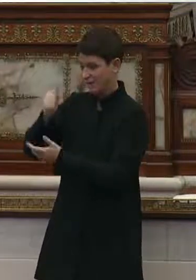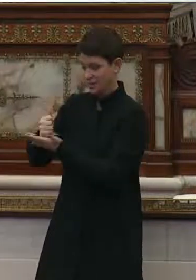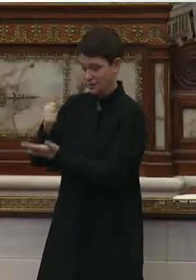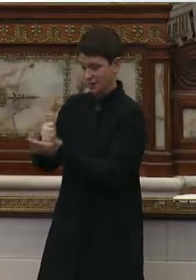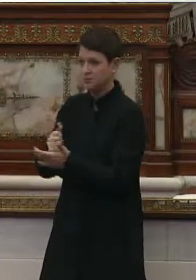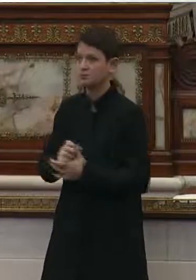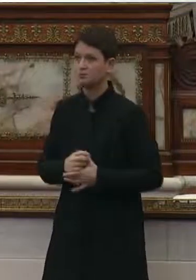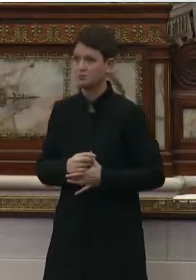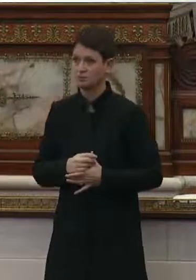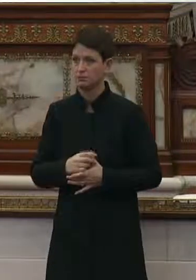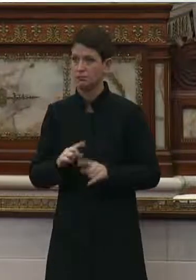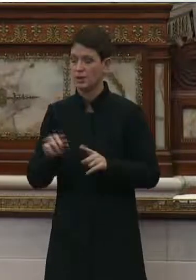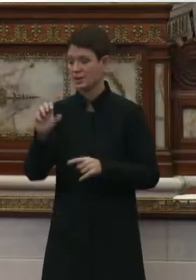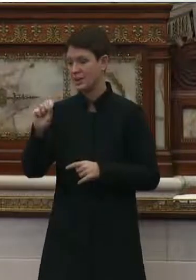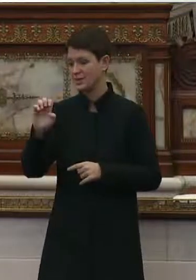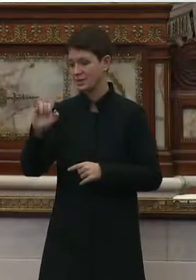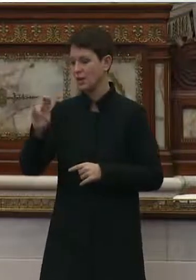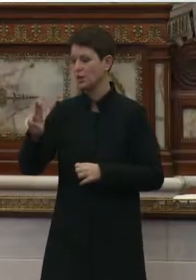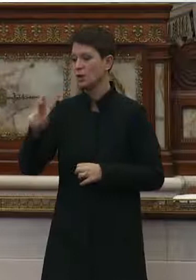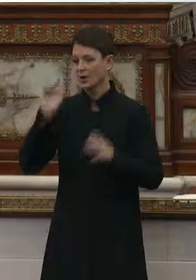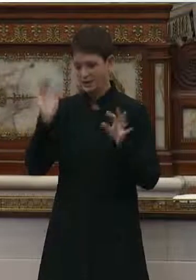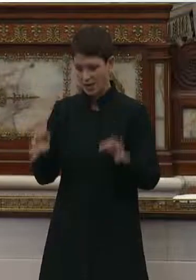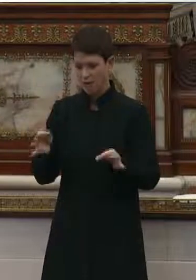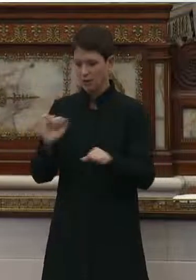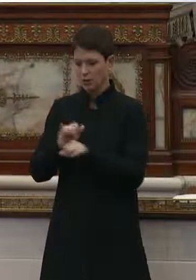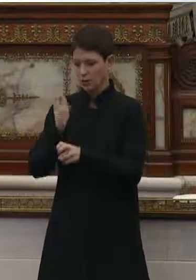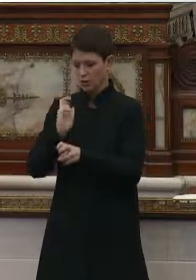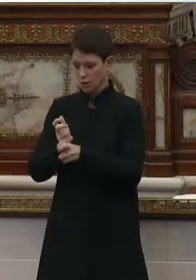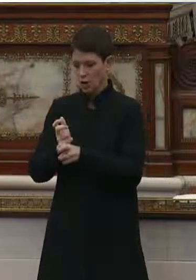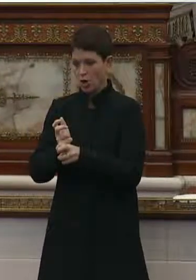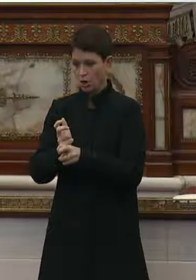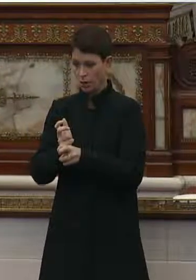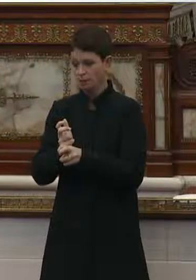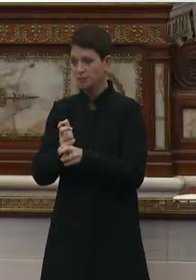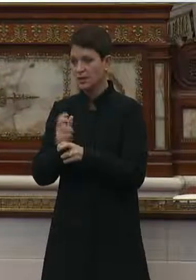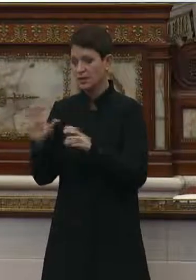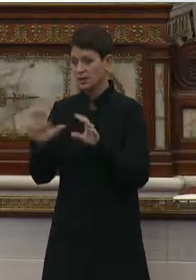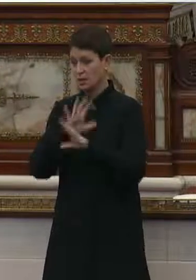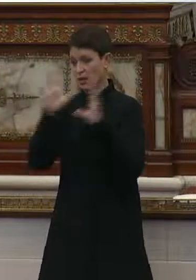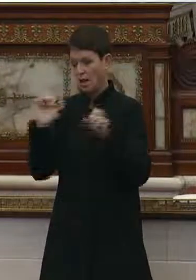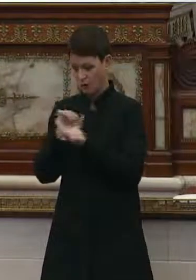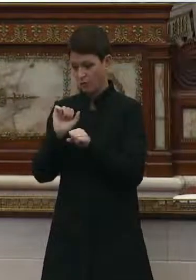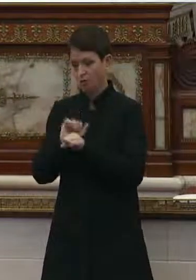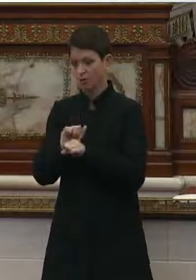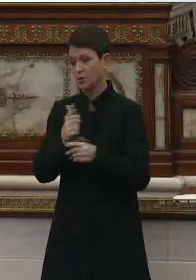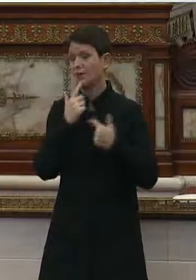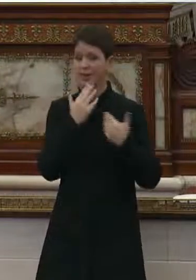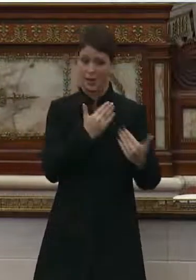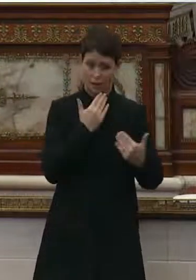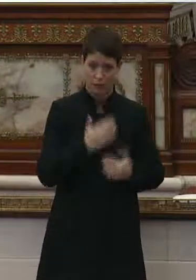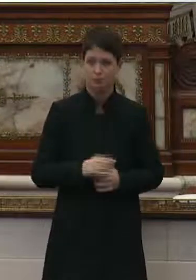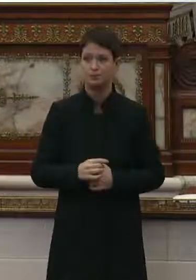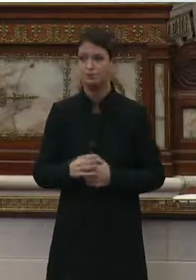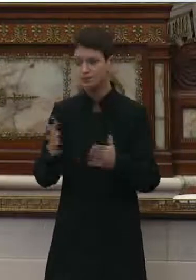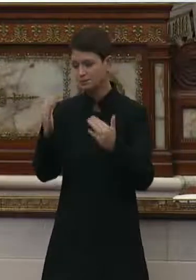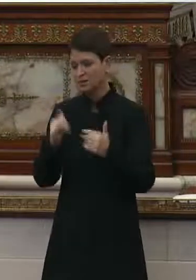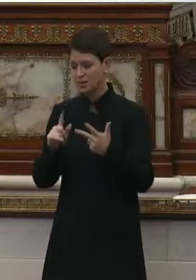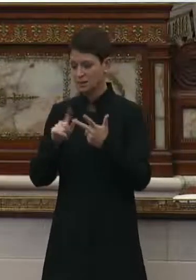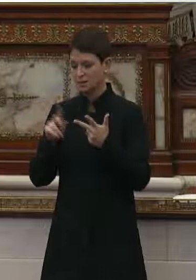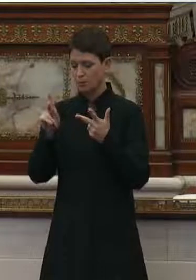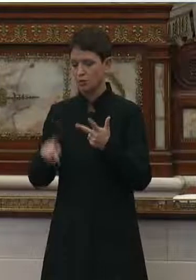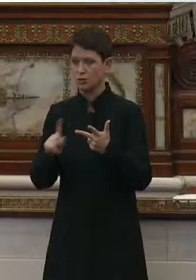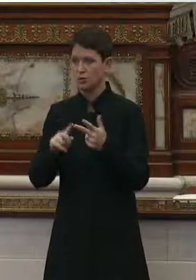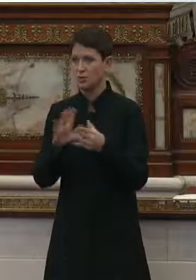But SEIU has certainly done their part and then some, and we want to say thank you. Okay. Next person to